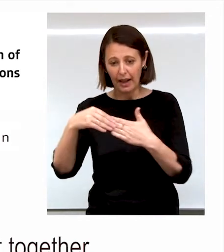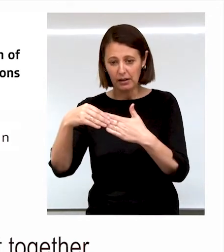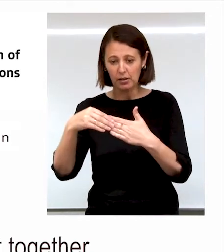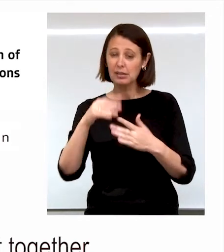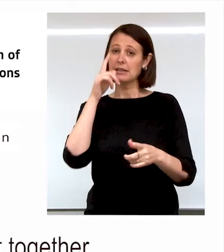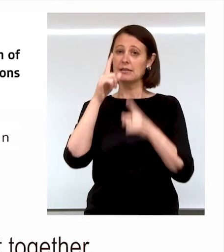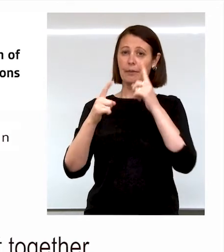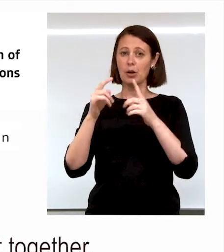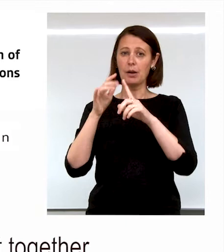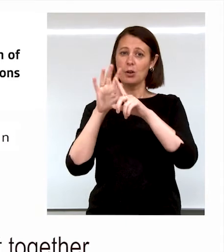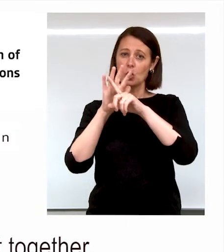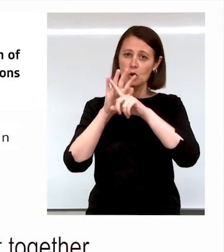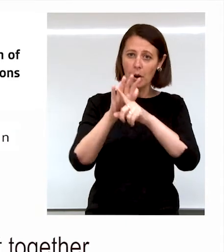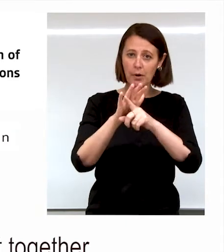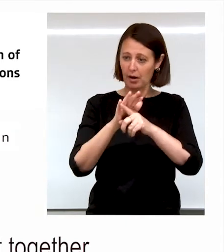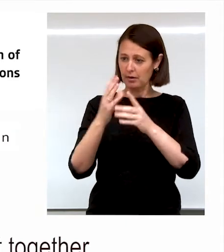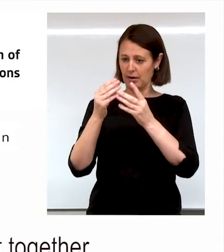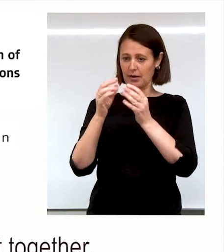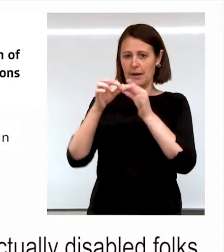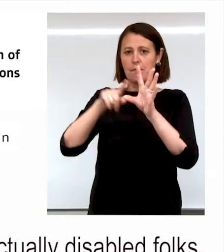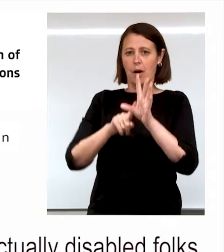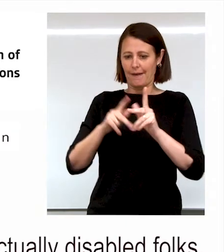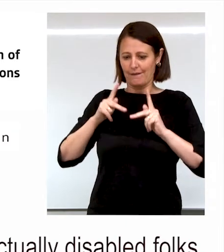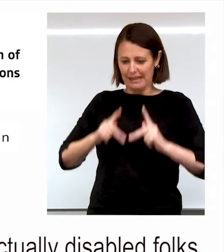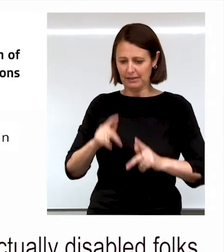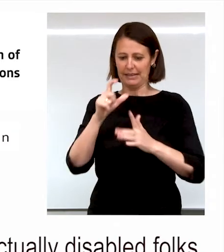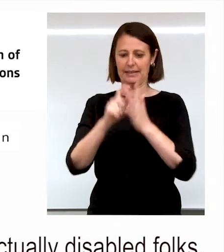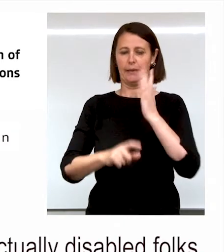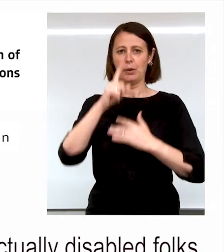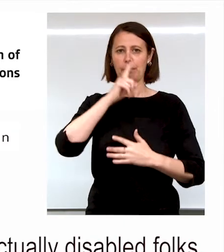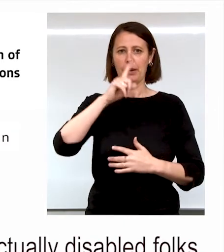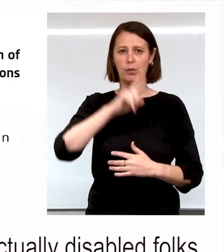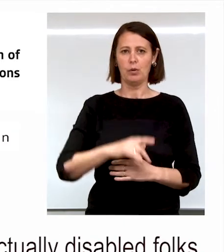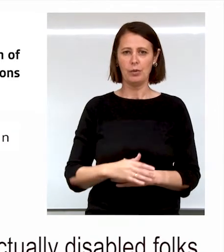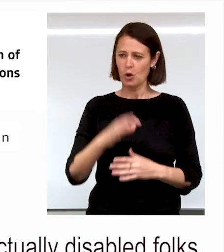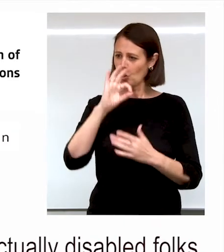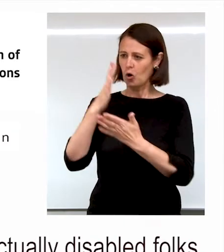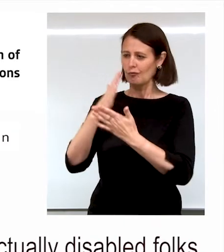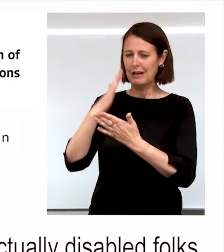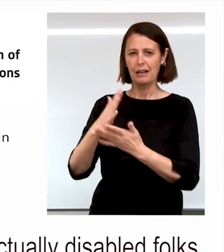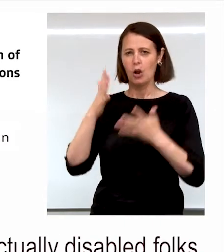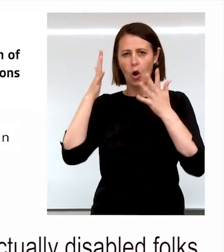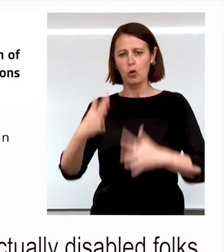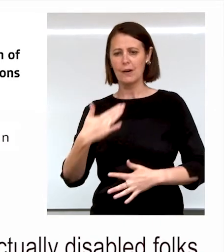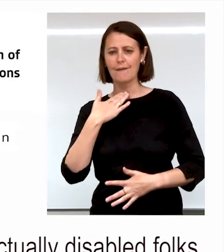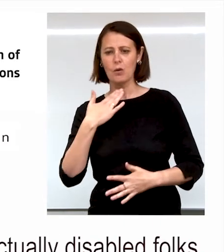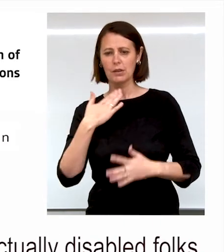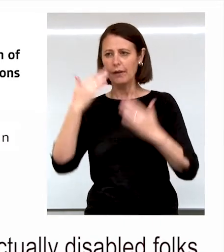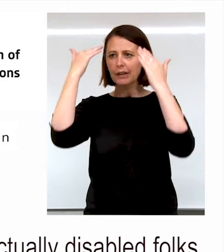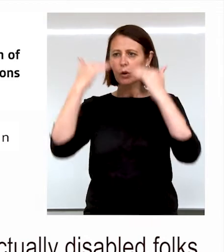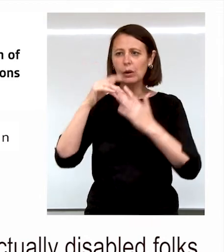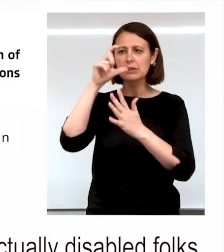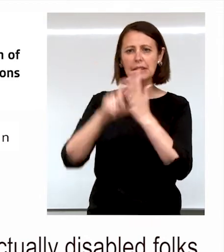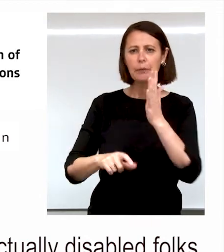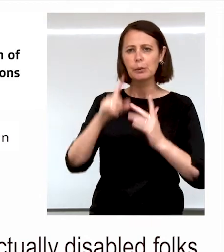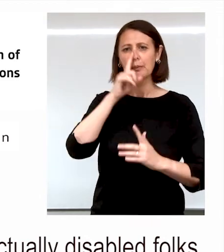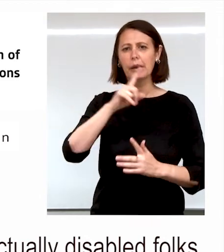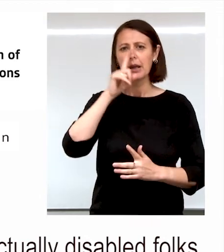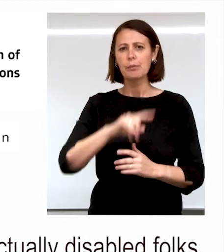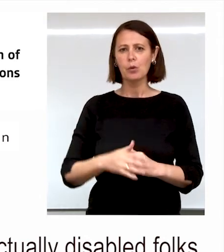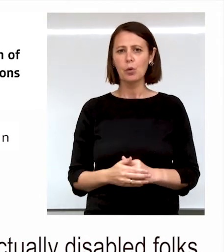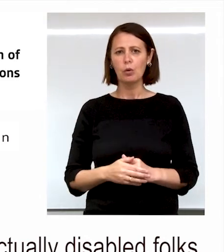dominated by physically disabled people. There weren't as many voices of intellectually disabled folks, of